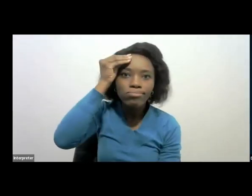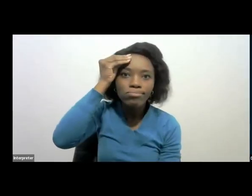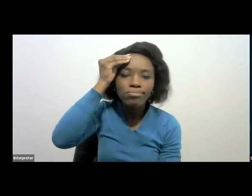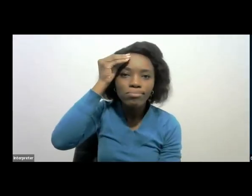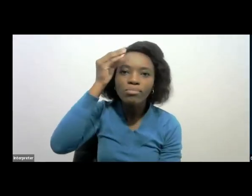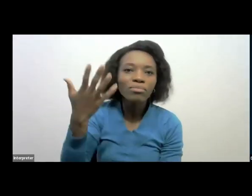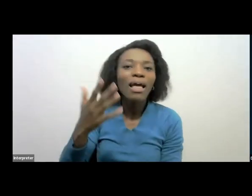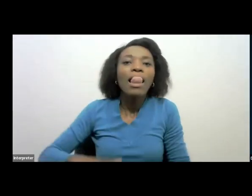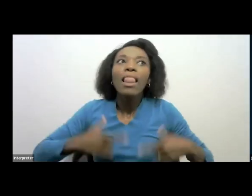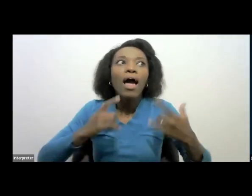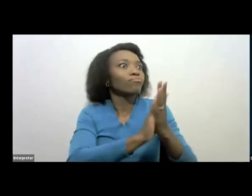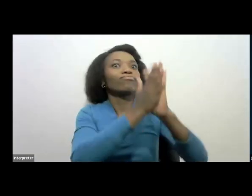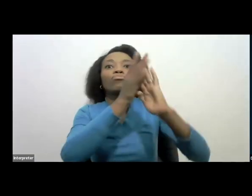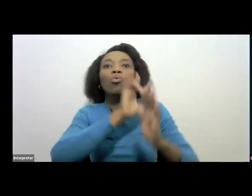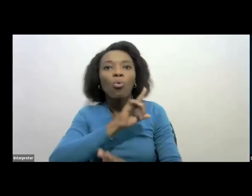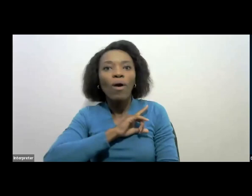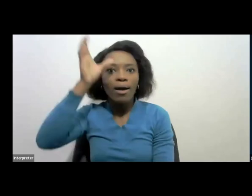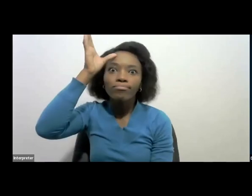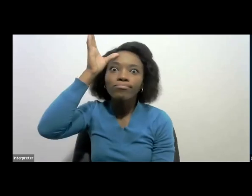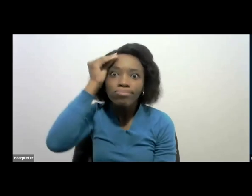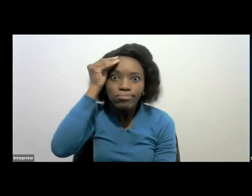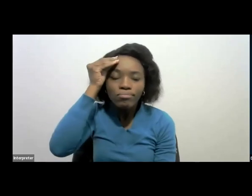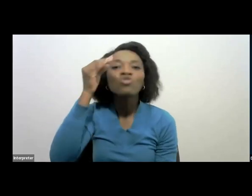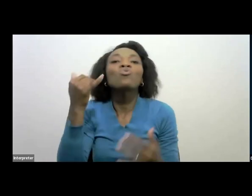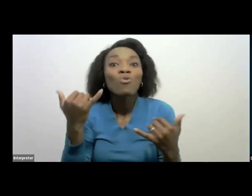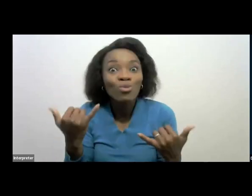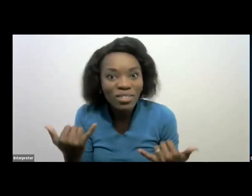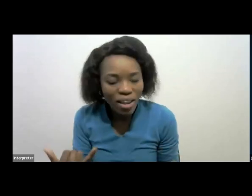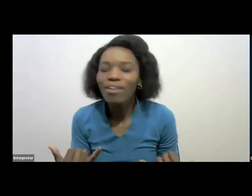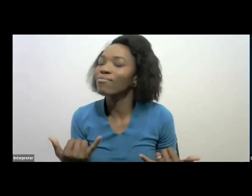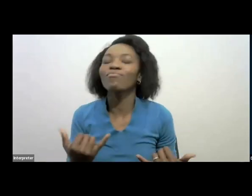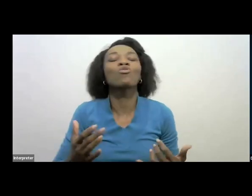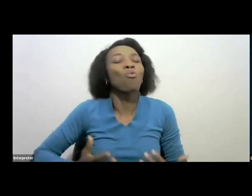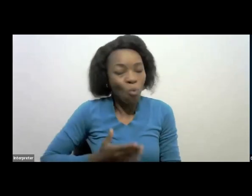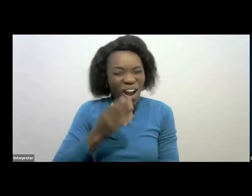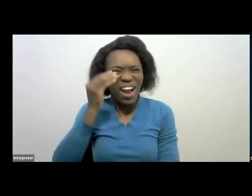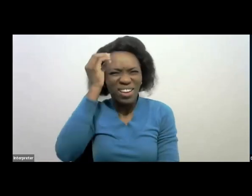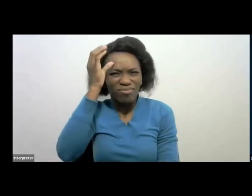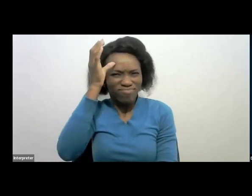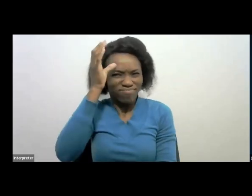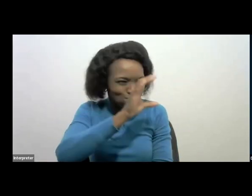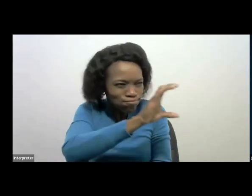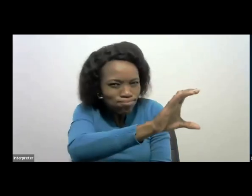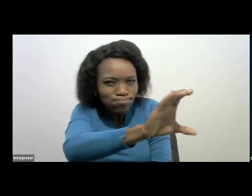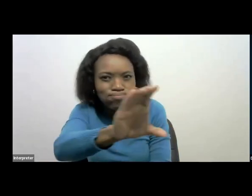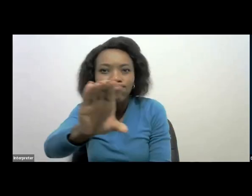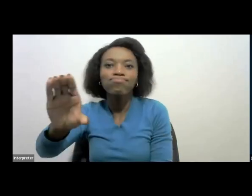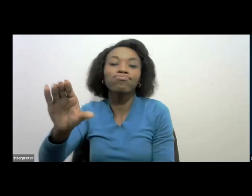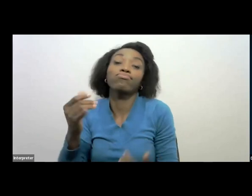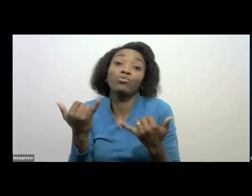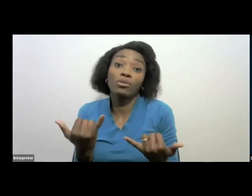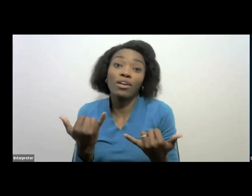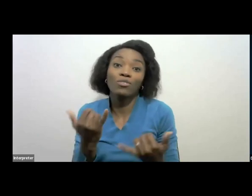today we are here to say we want to usher, we want to give you that knowledge. And all of us who are here today,